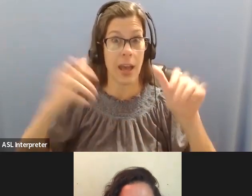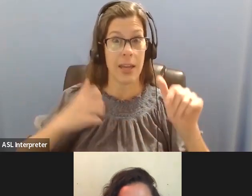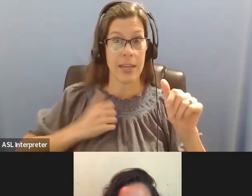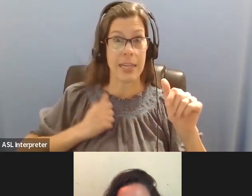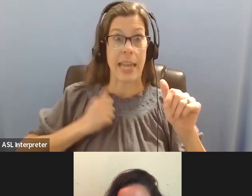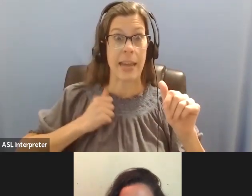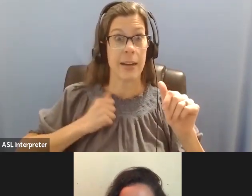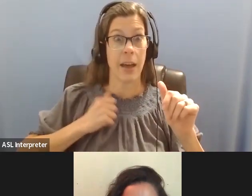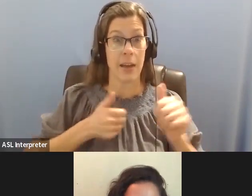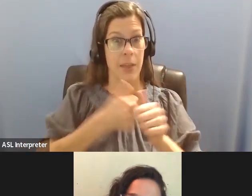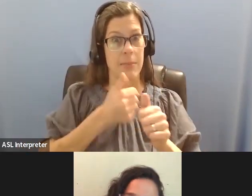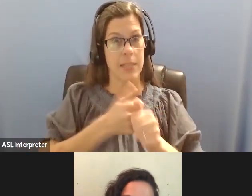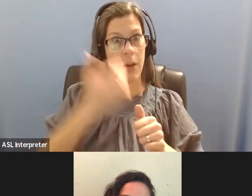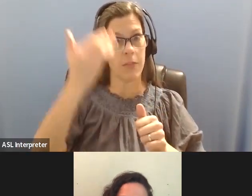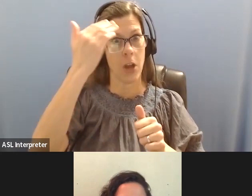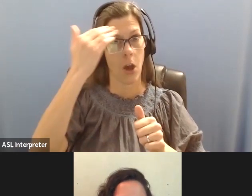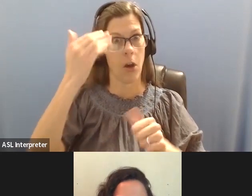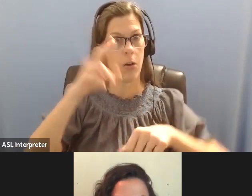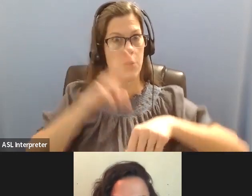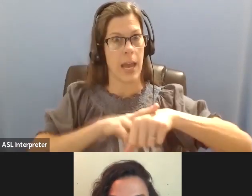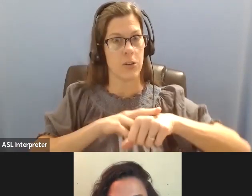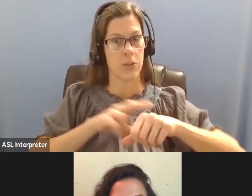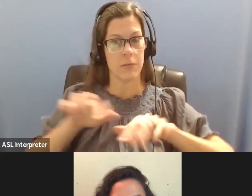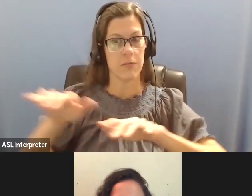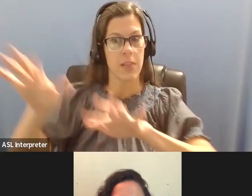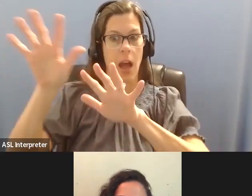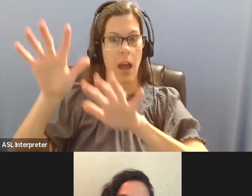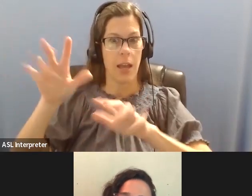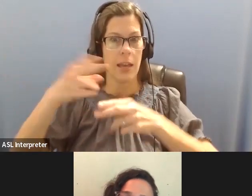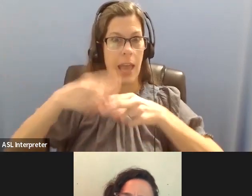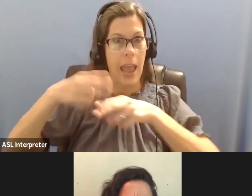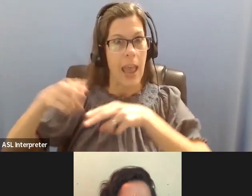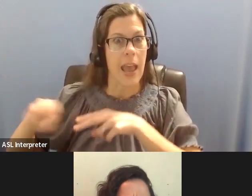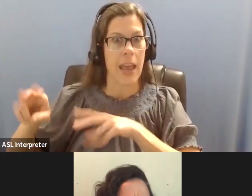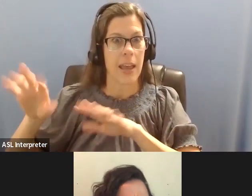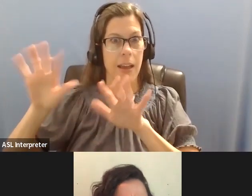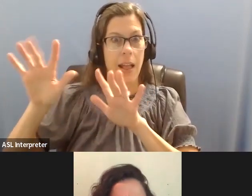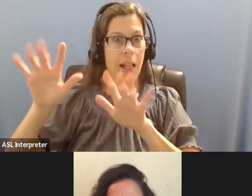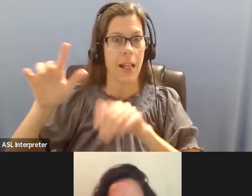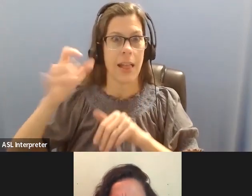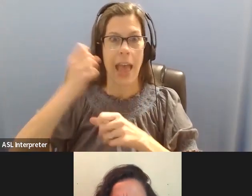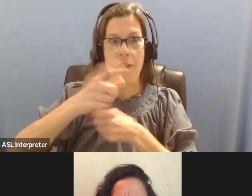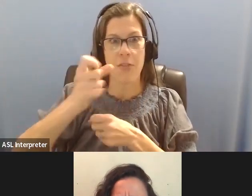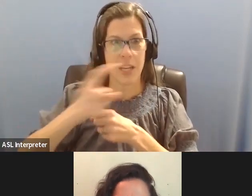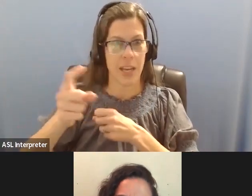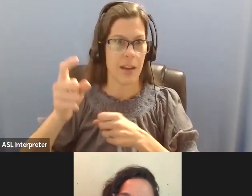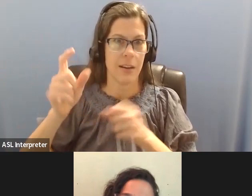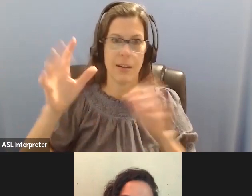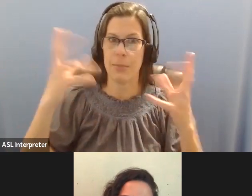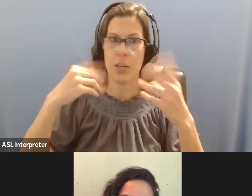blow, you know, that, that little thing can do this back and forth every year. It's, it's, it's, pretty amazing.